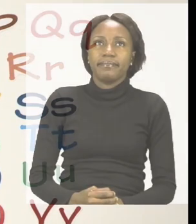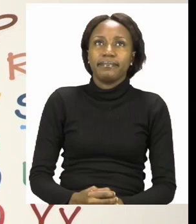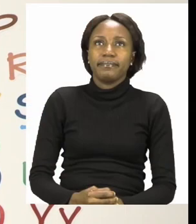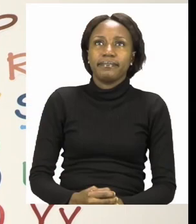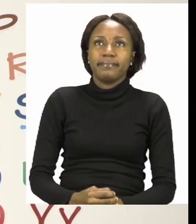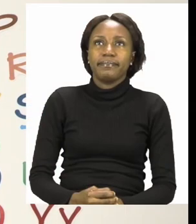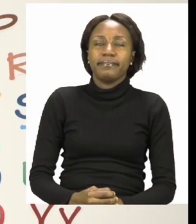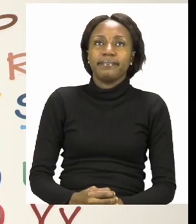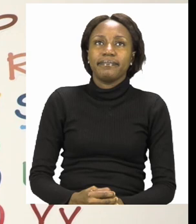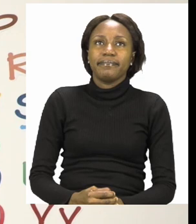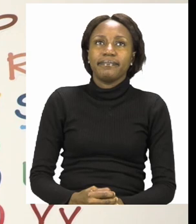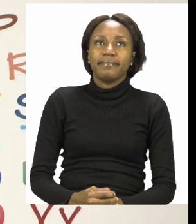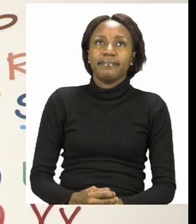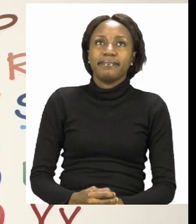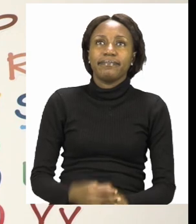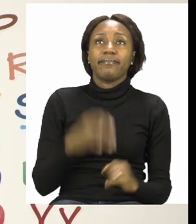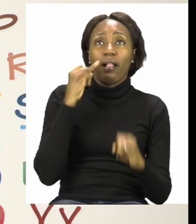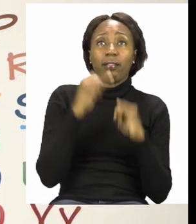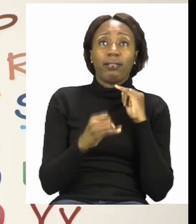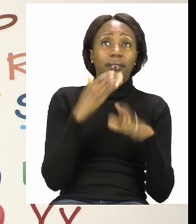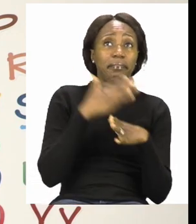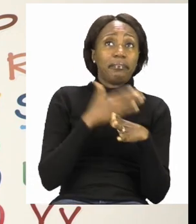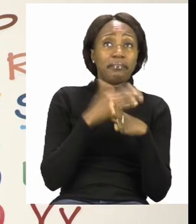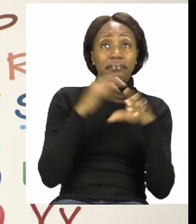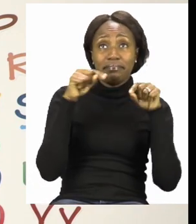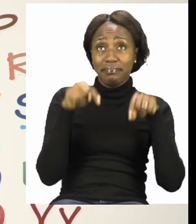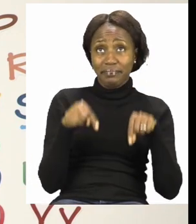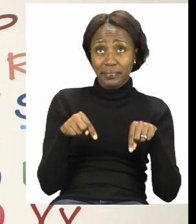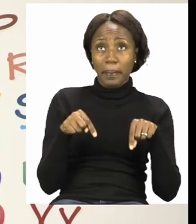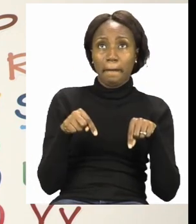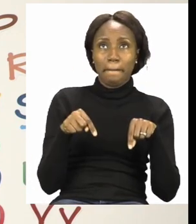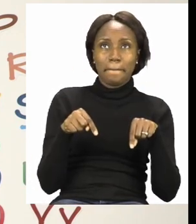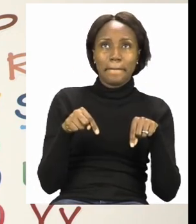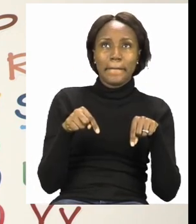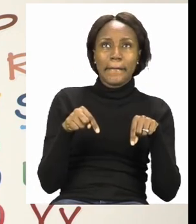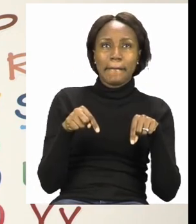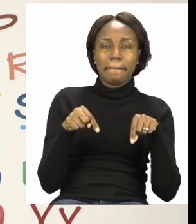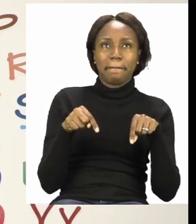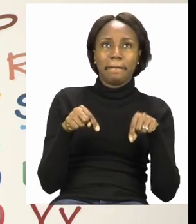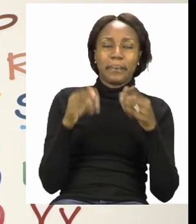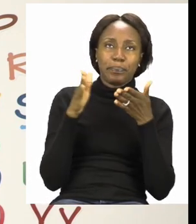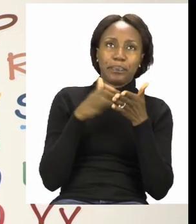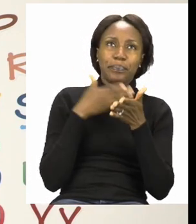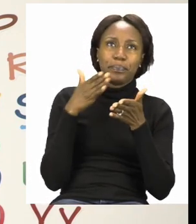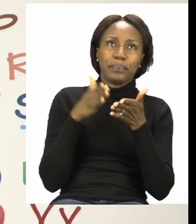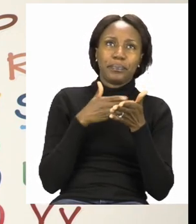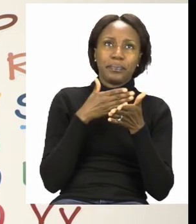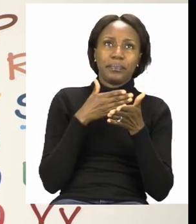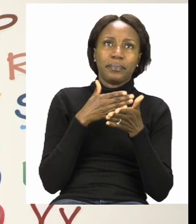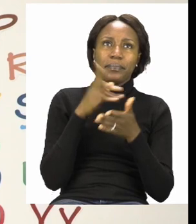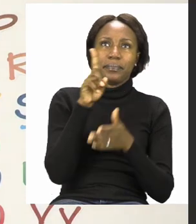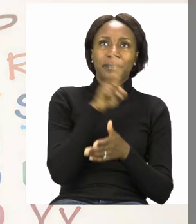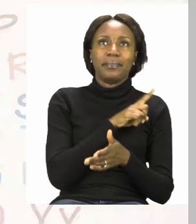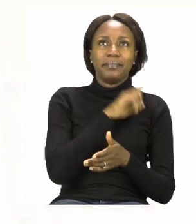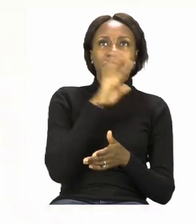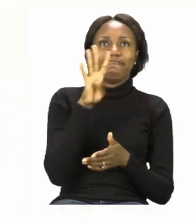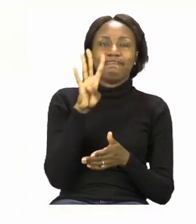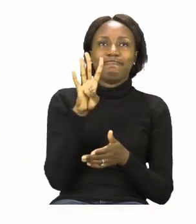For our last exercise today, boys and girls, let's all turn to page 14.